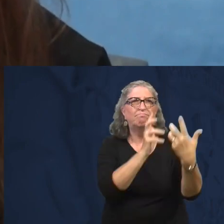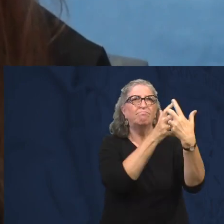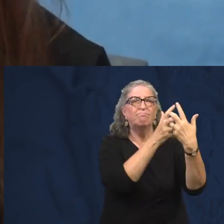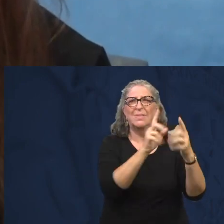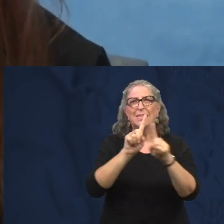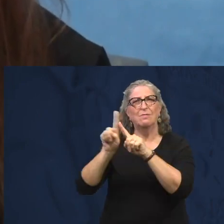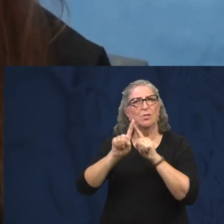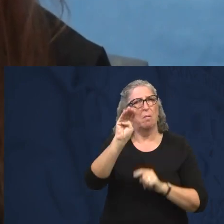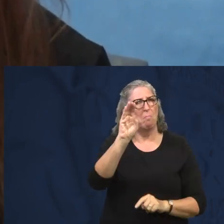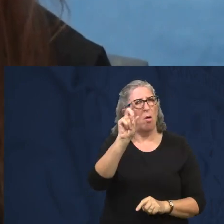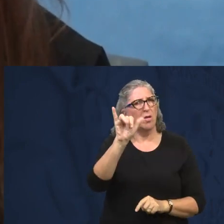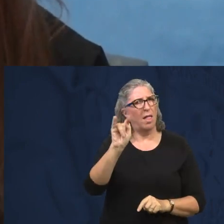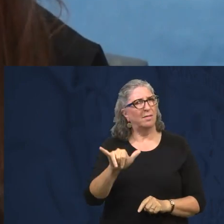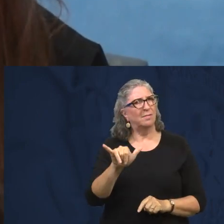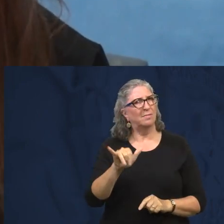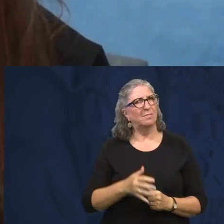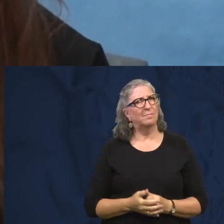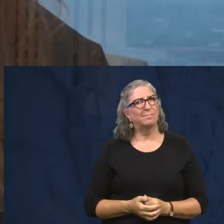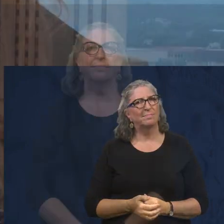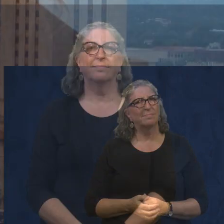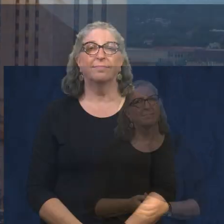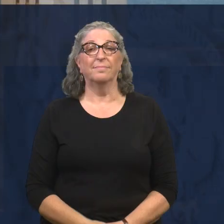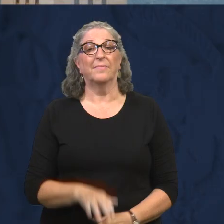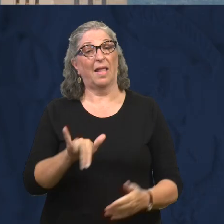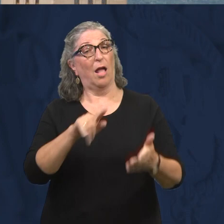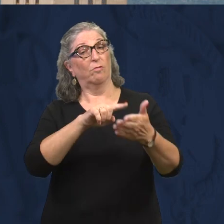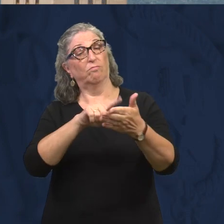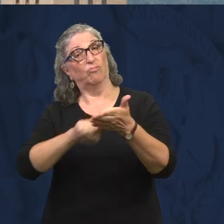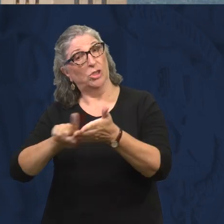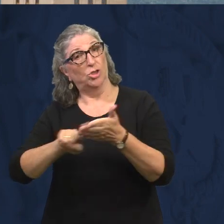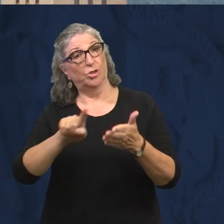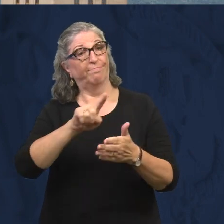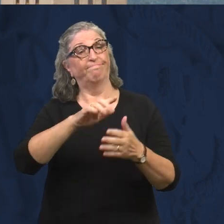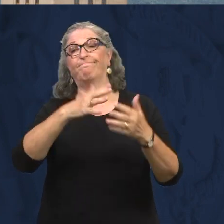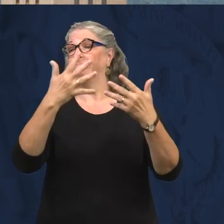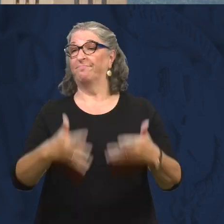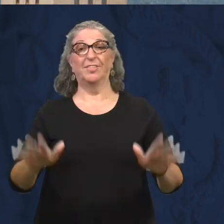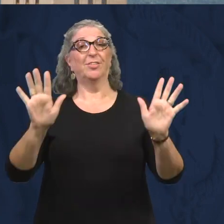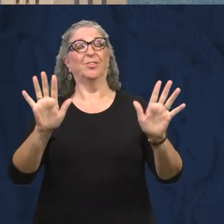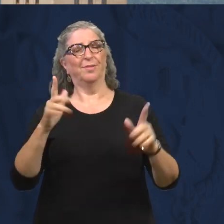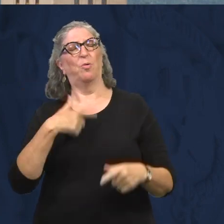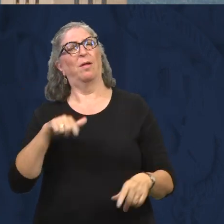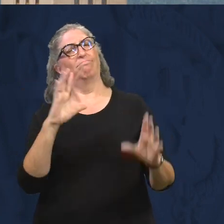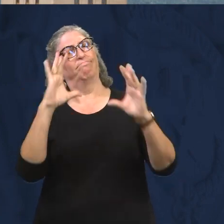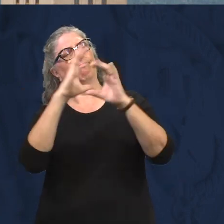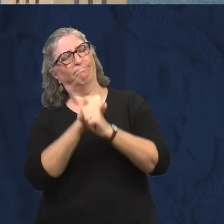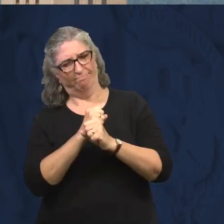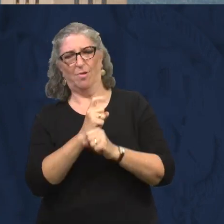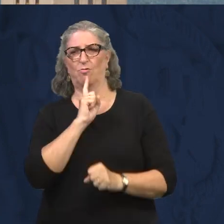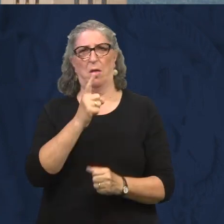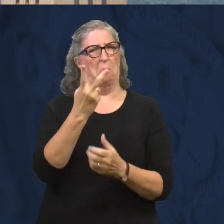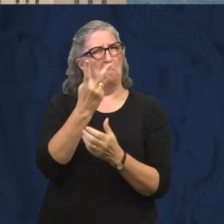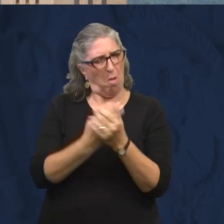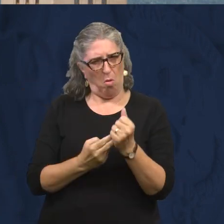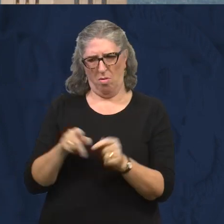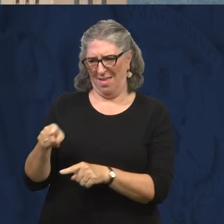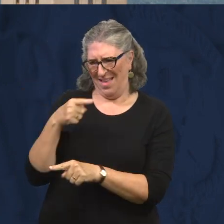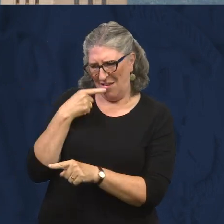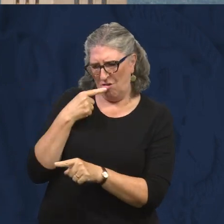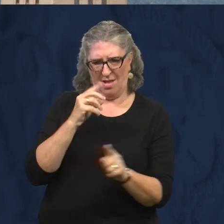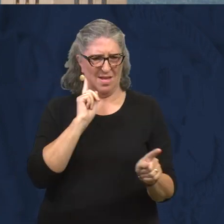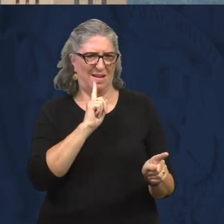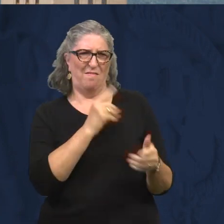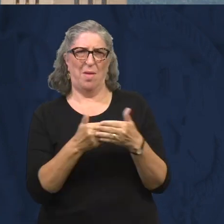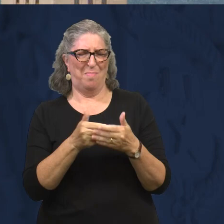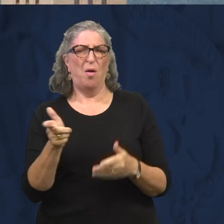learning to communicate through a variety of modalities. We concluded that both hearing and deaf children